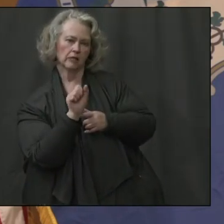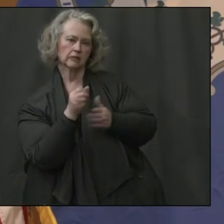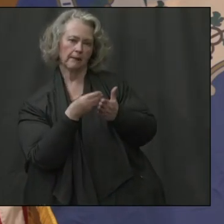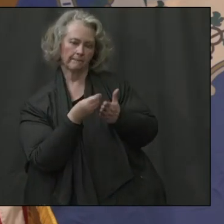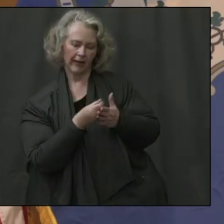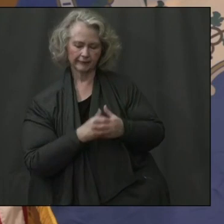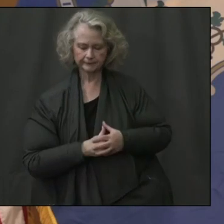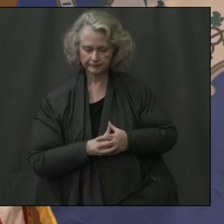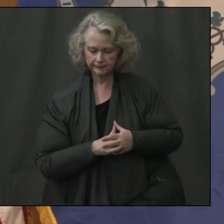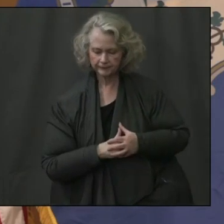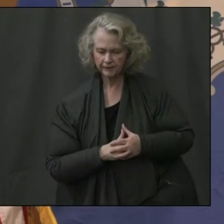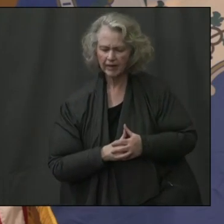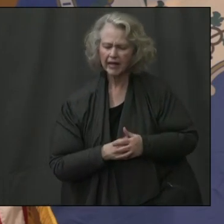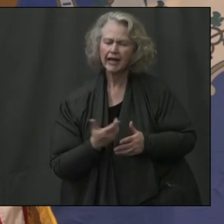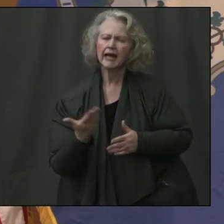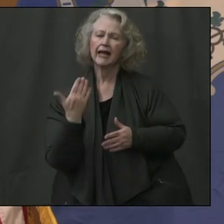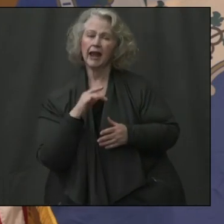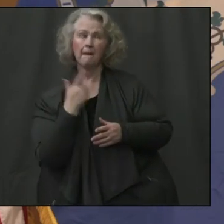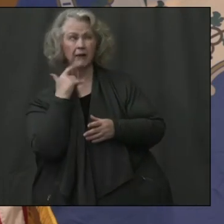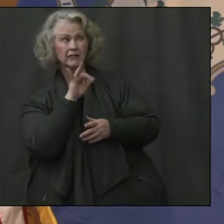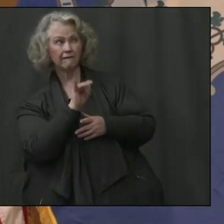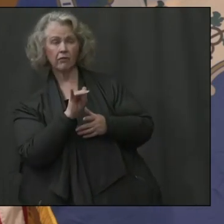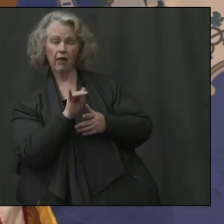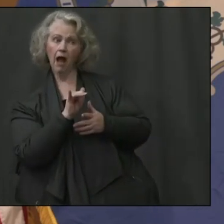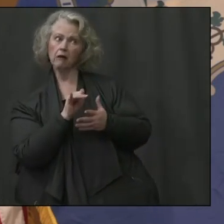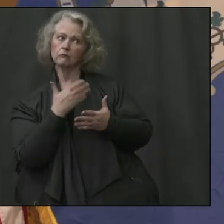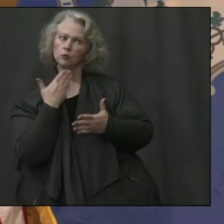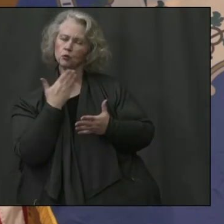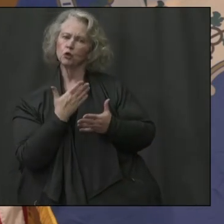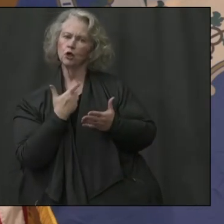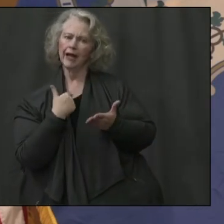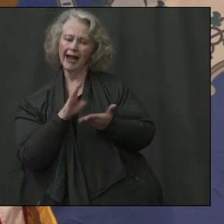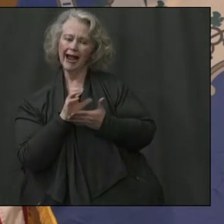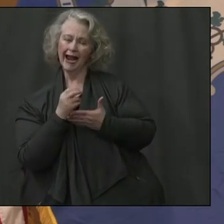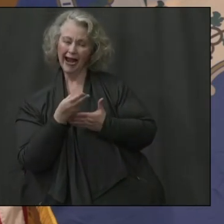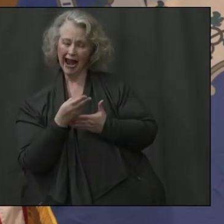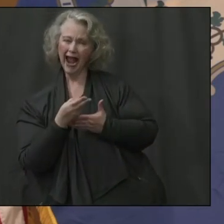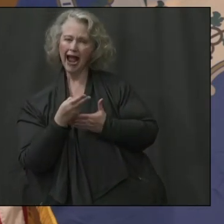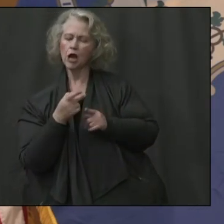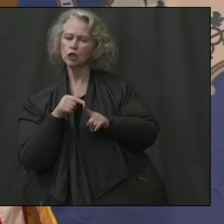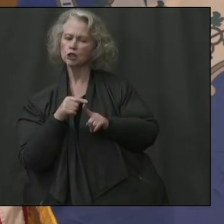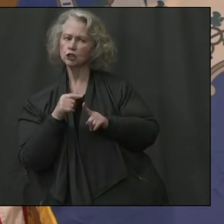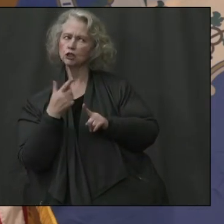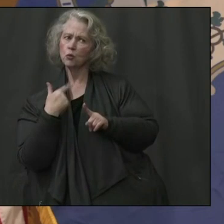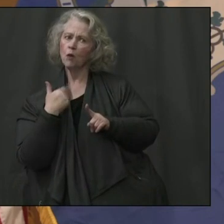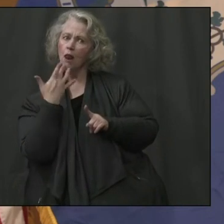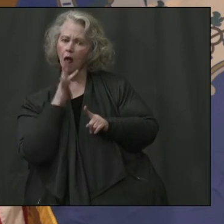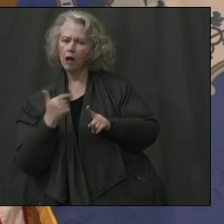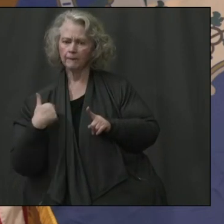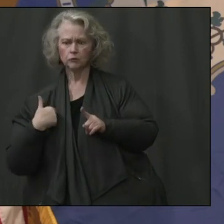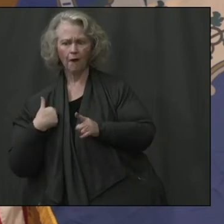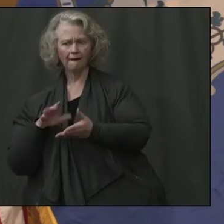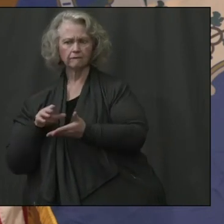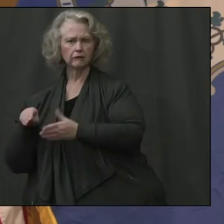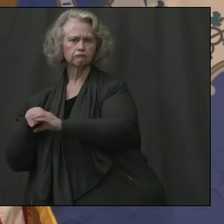those strong cash balances, we were able to delay some of our tax receipts and also push out funding faster, for example, to local municipalities